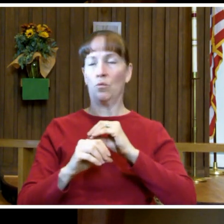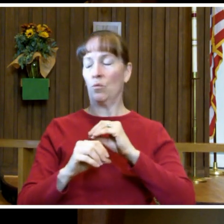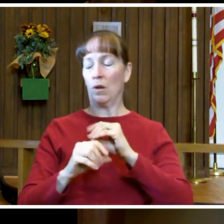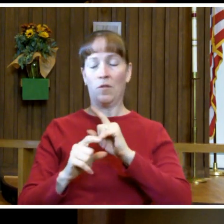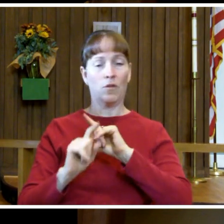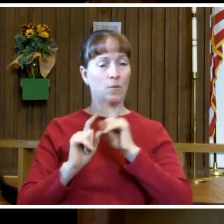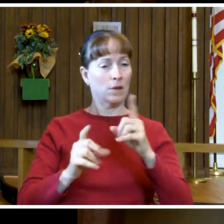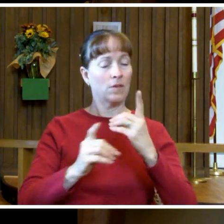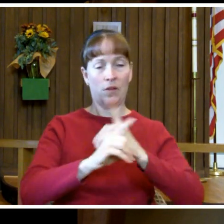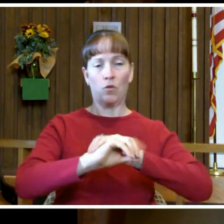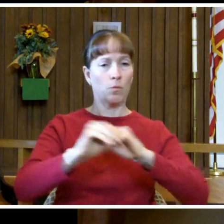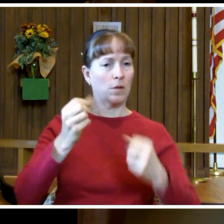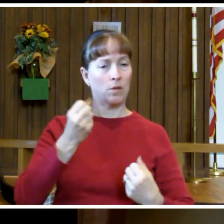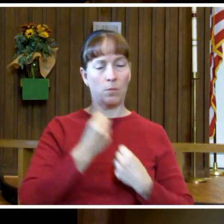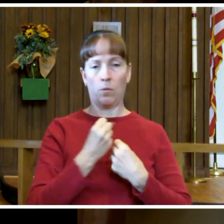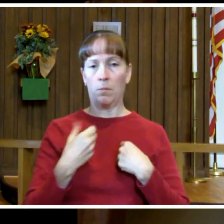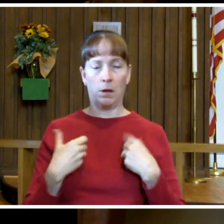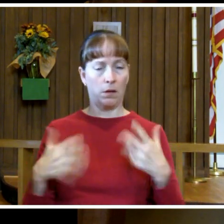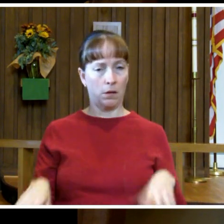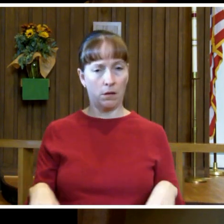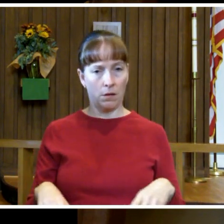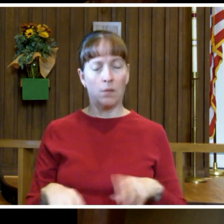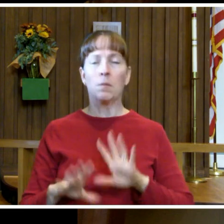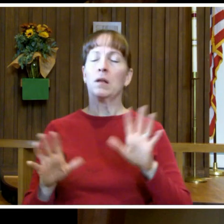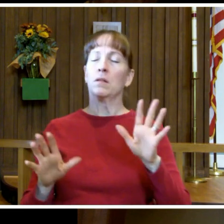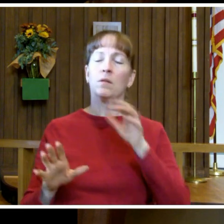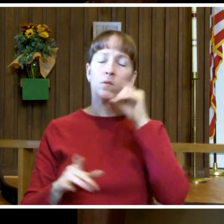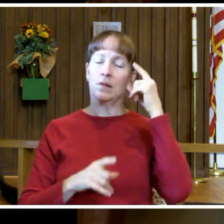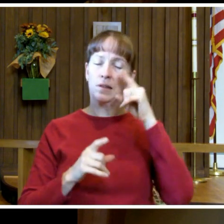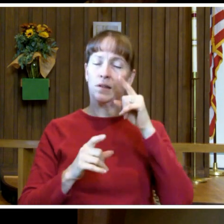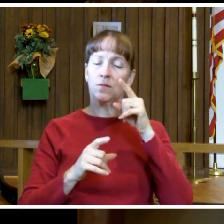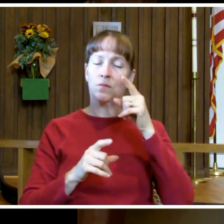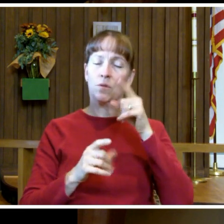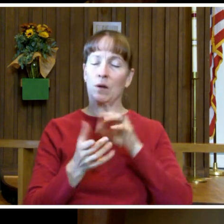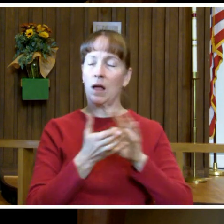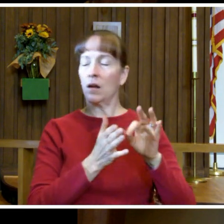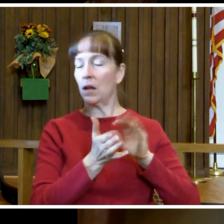my support, but may it not be counted against them.